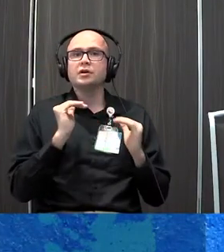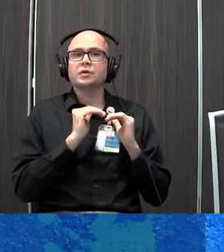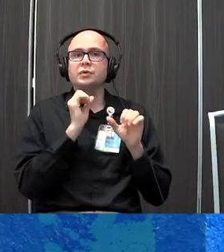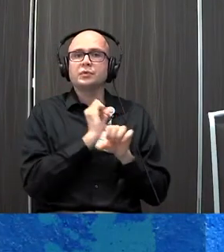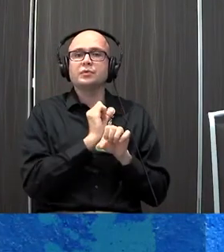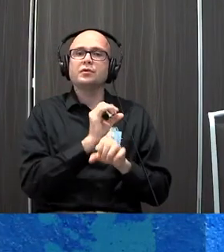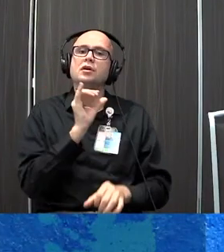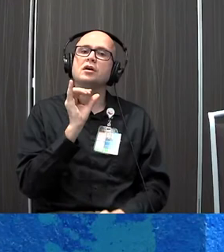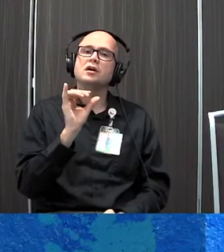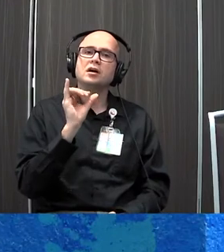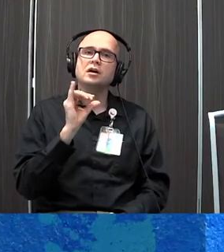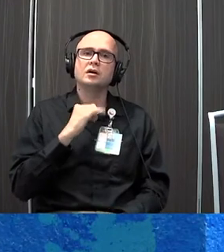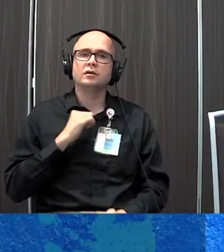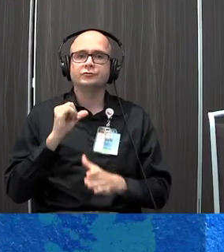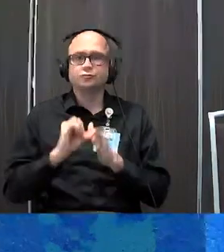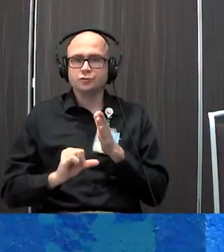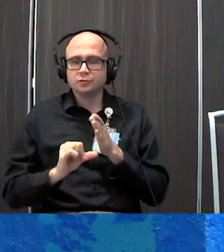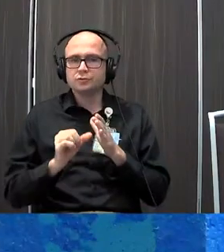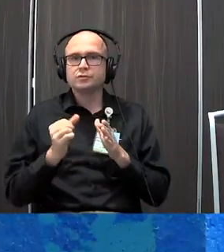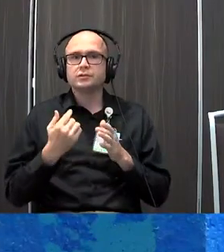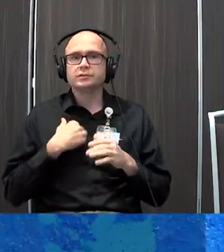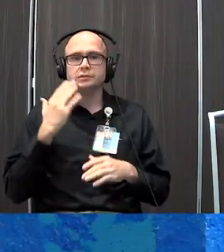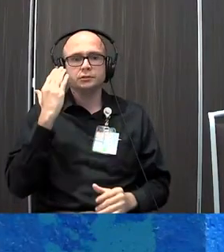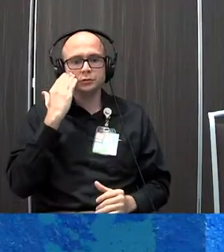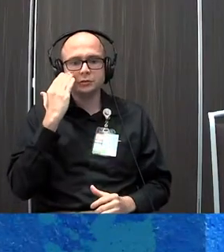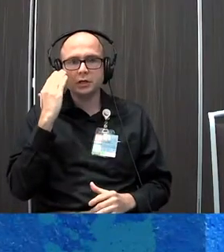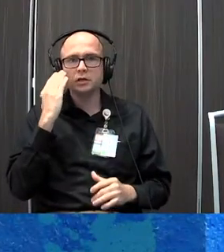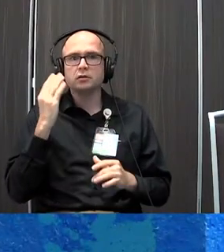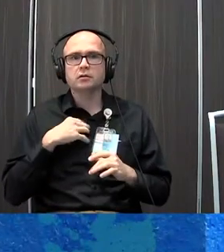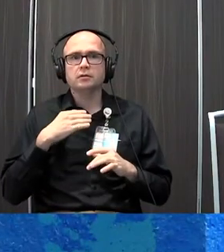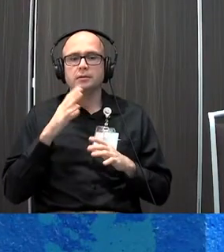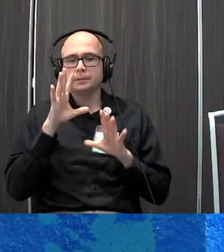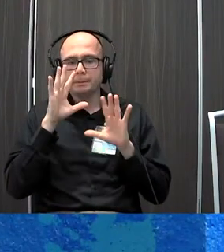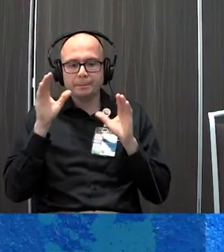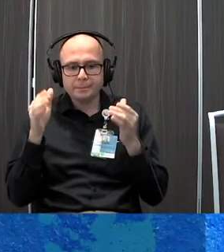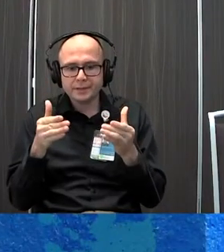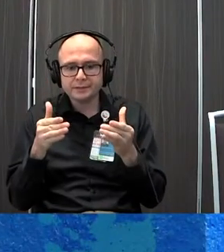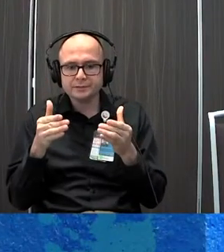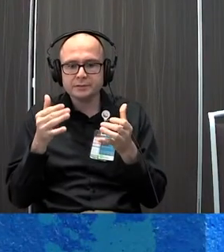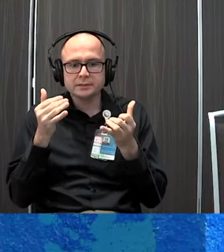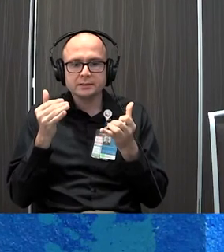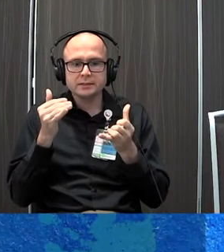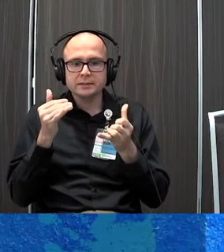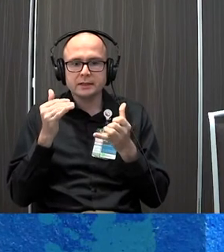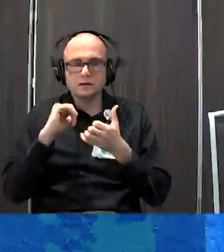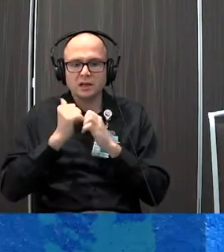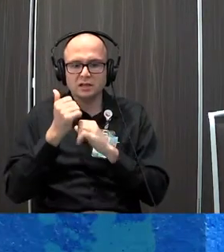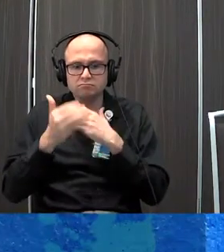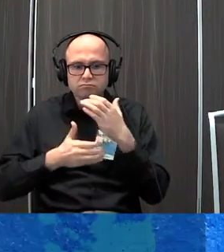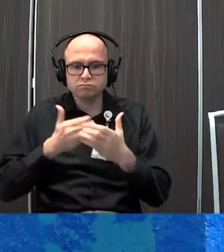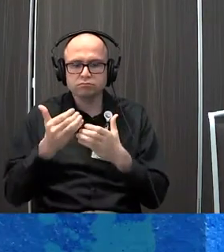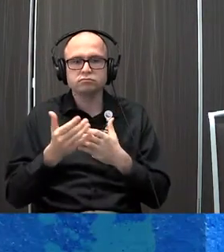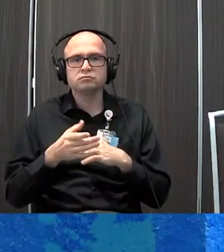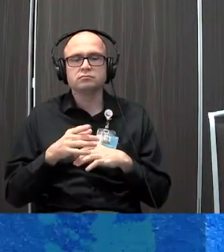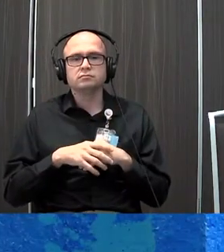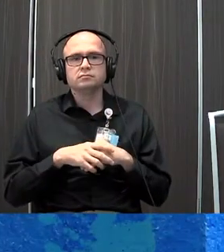that's what mindfulness is. That's what I do in surgery. It's an awareness that emerges through you're paying attention in a very particular way on